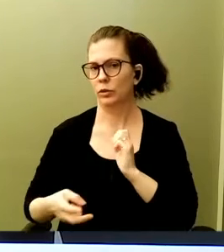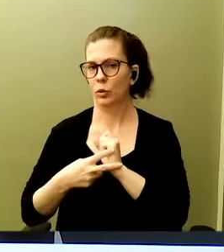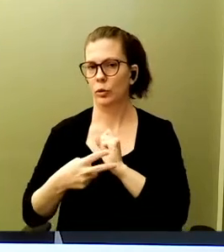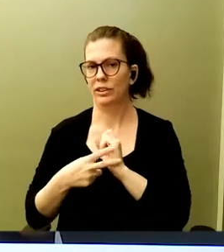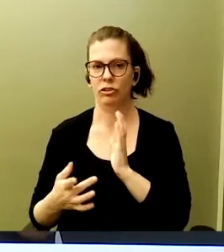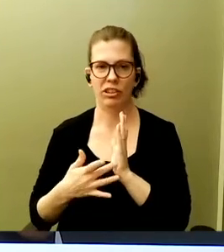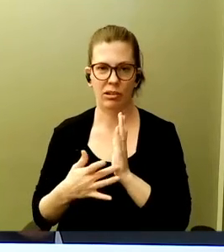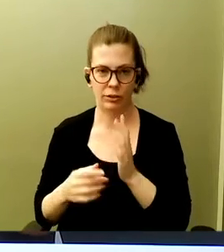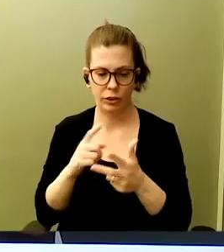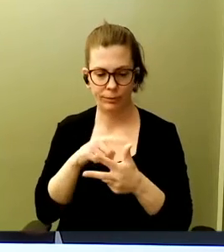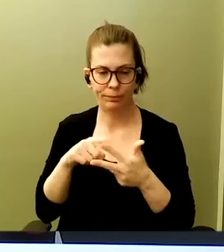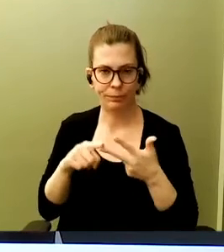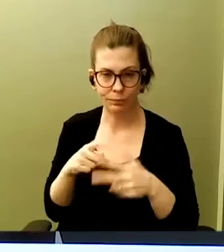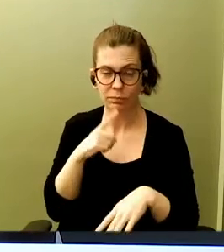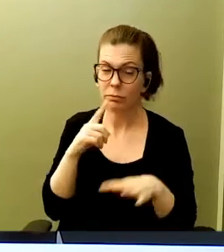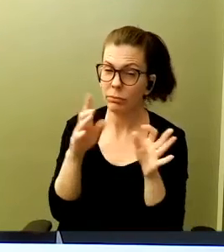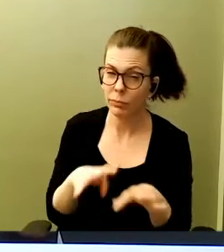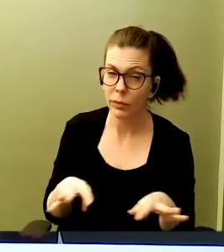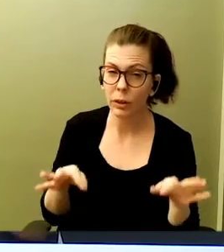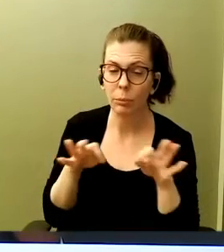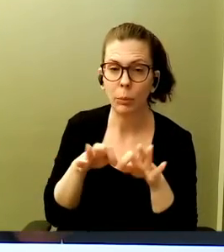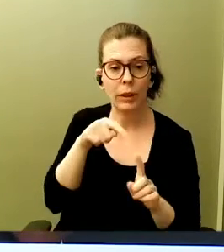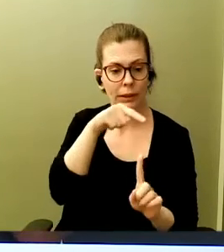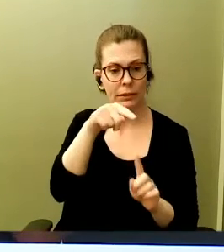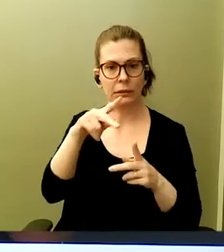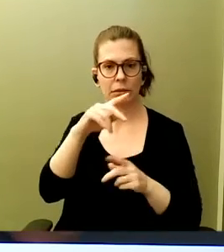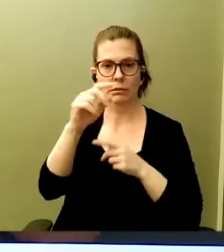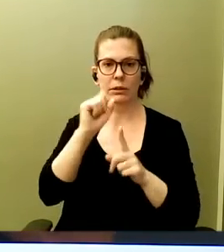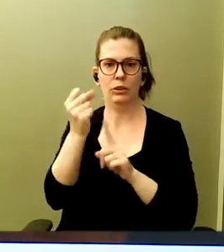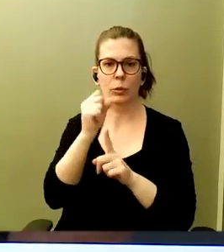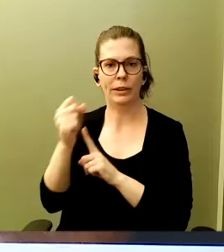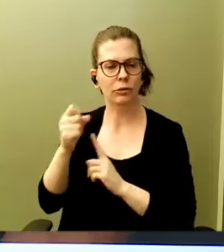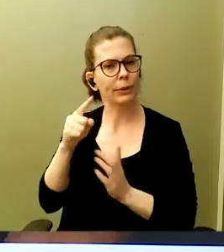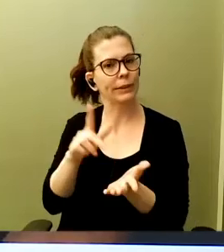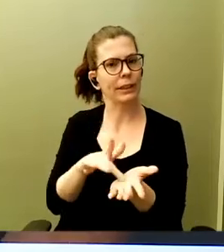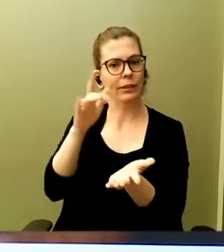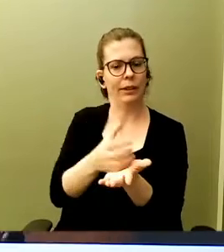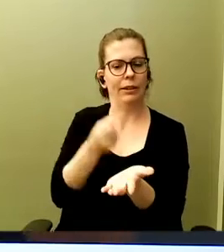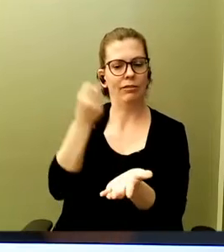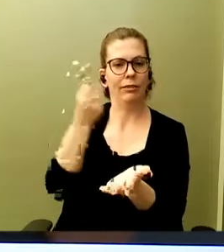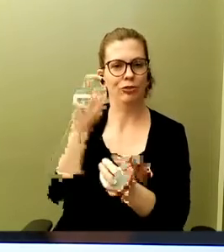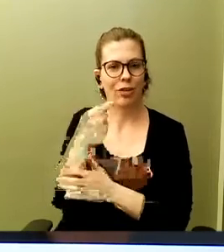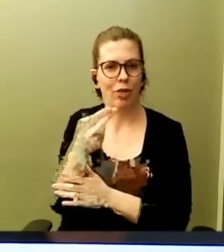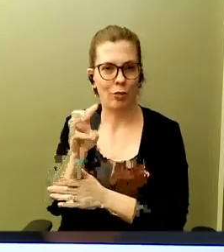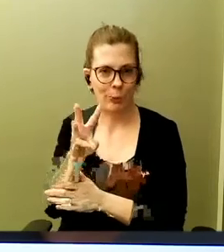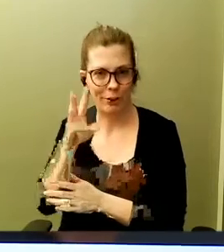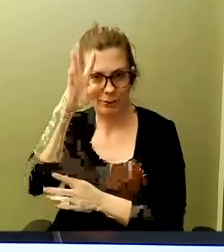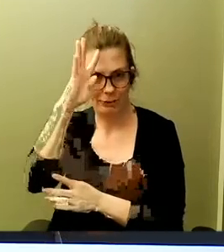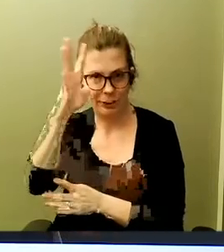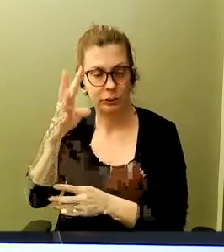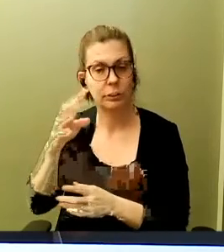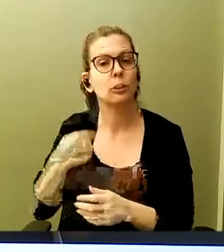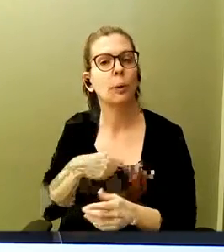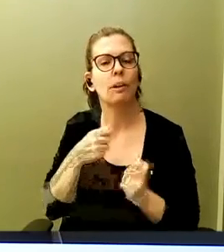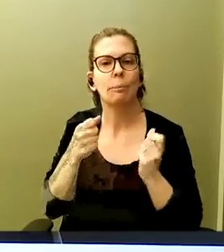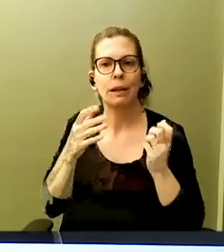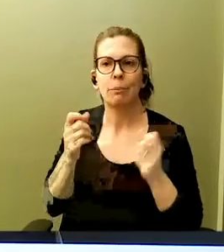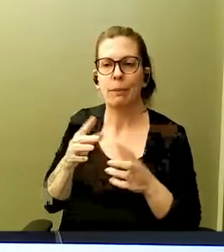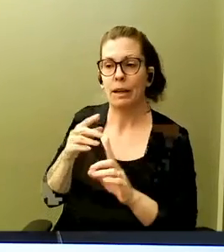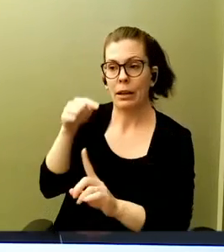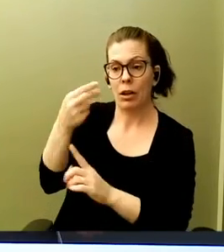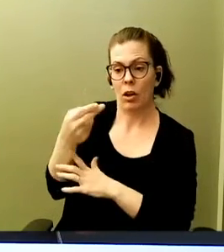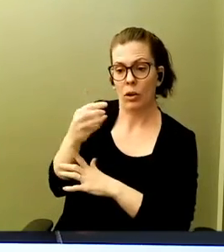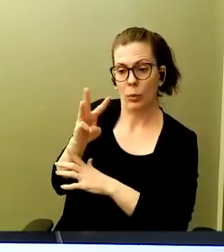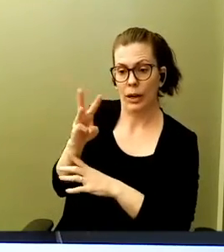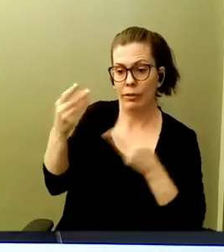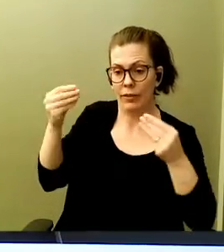very important because these types of use cases have to be able to take advantage of those hardware innovations. So we have many of the leading hardware vendors come to us and ask